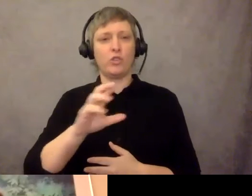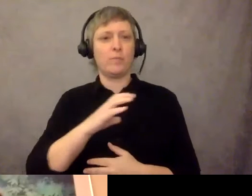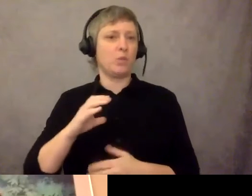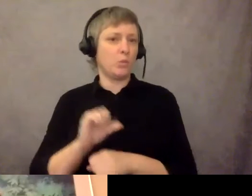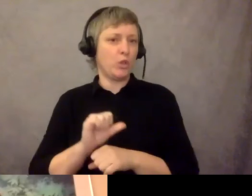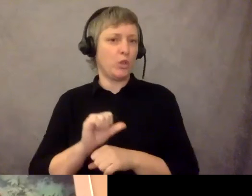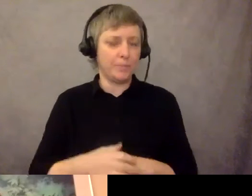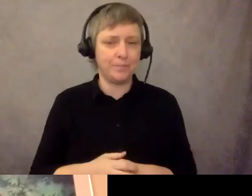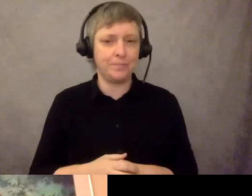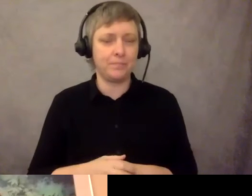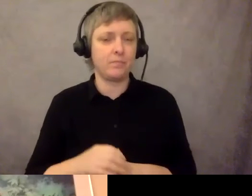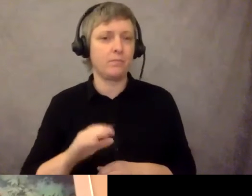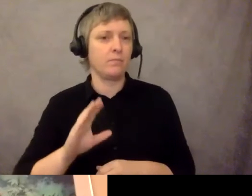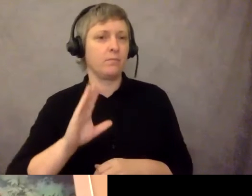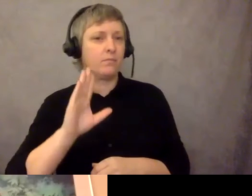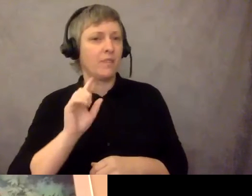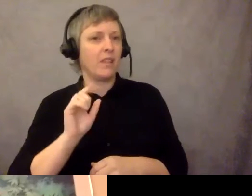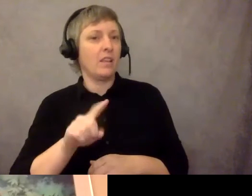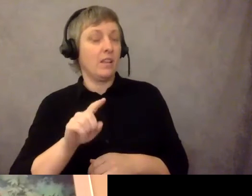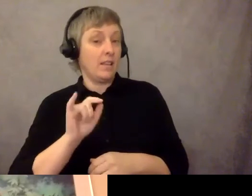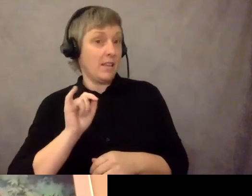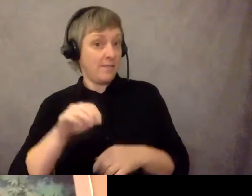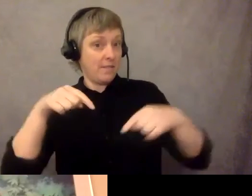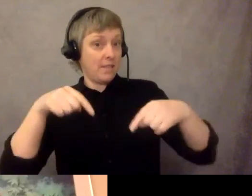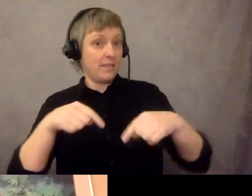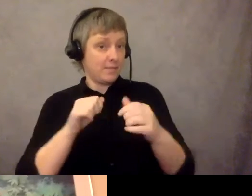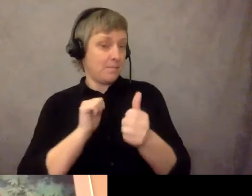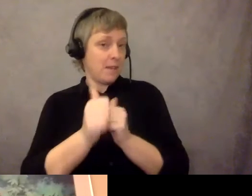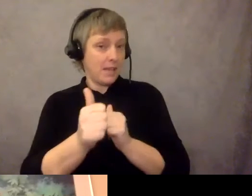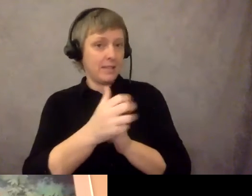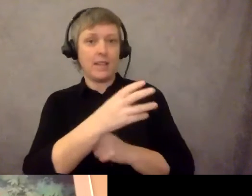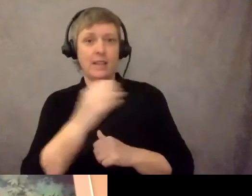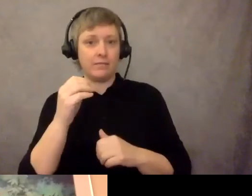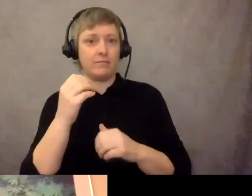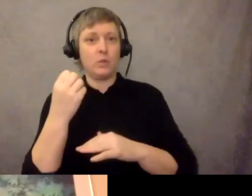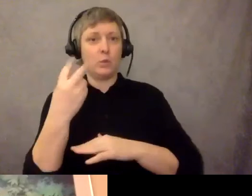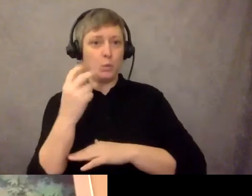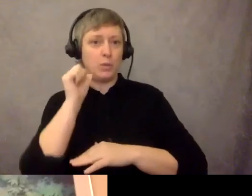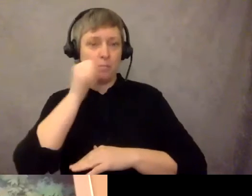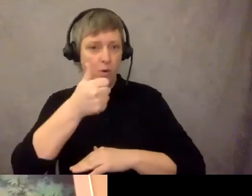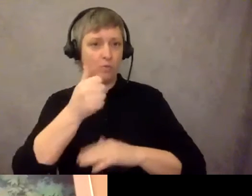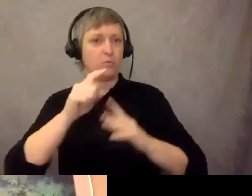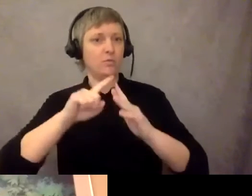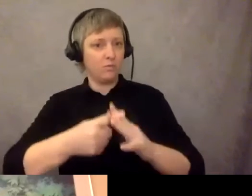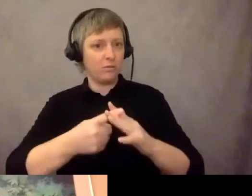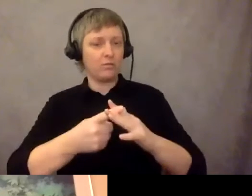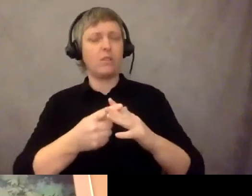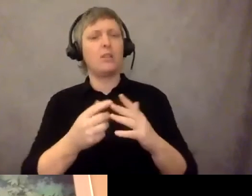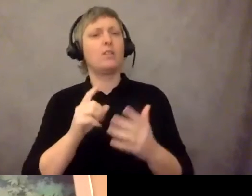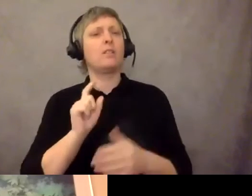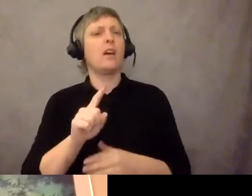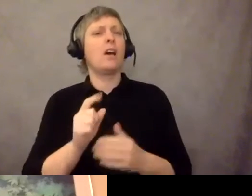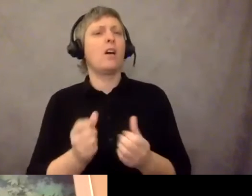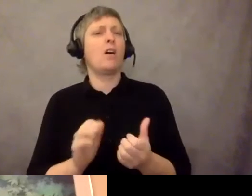tomorrow at noon, you know, how long do you think the whole transition for the